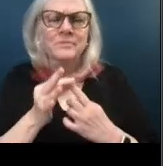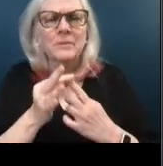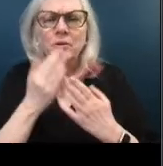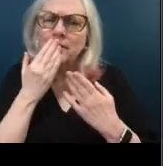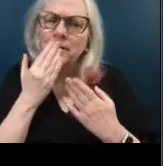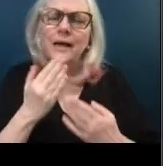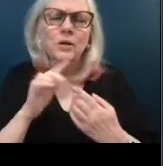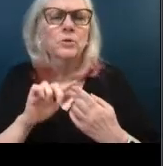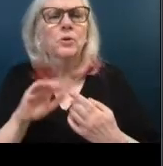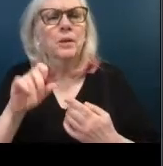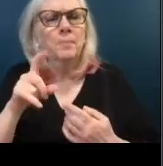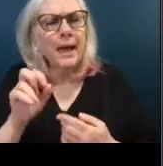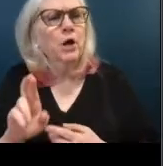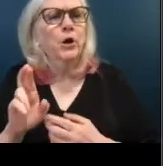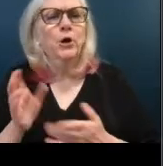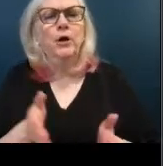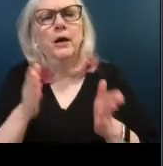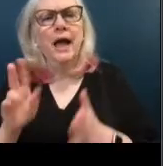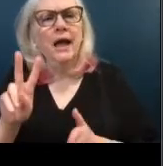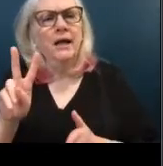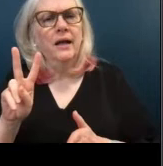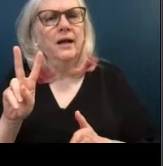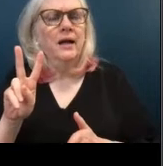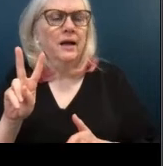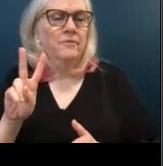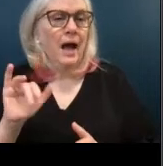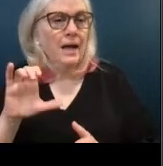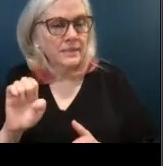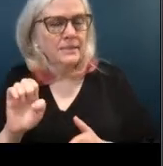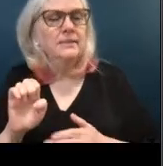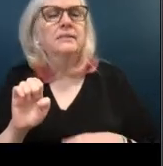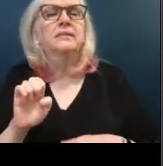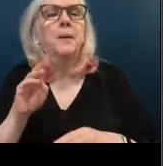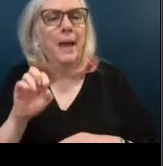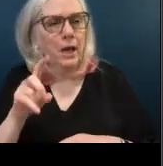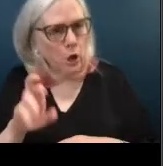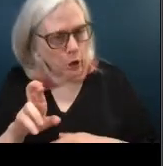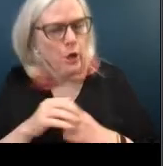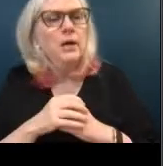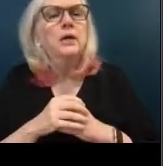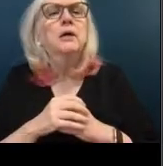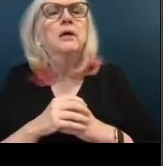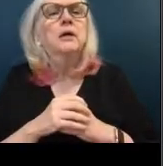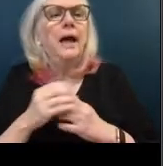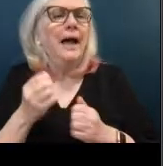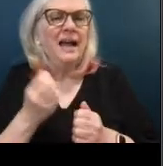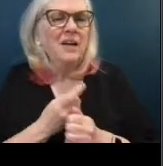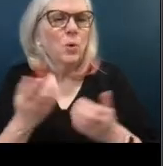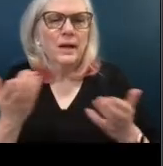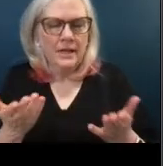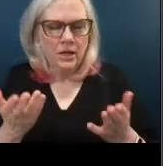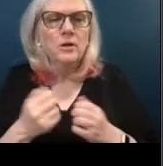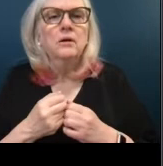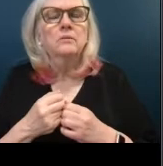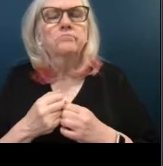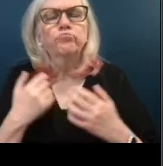Mayor Pesenguera, also Vice Mayor Cruz, and all the commissioners here. This is very